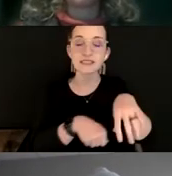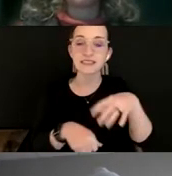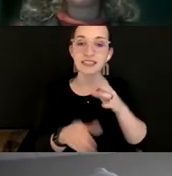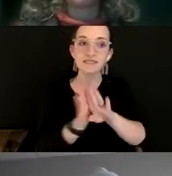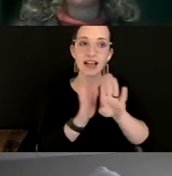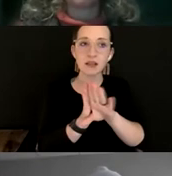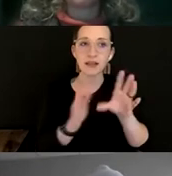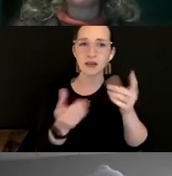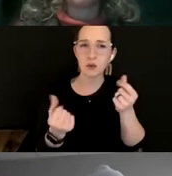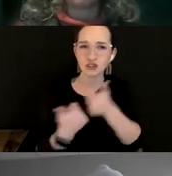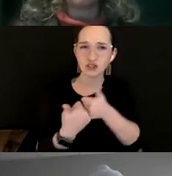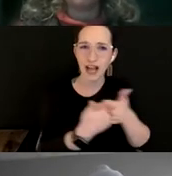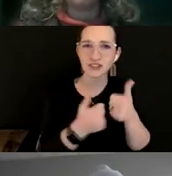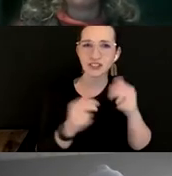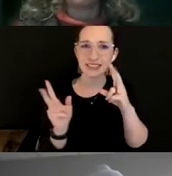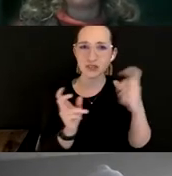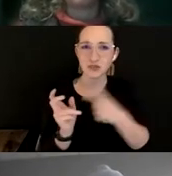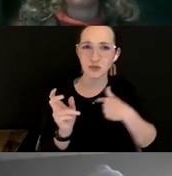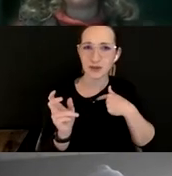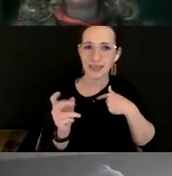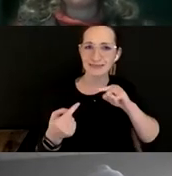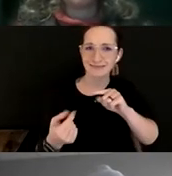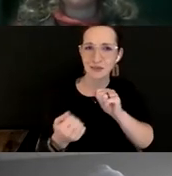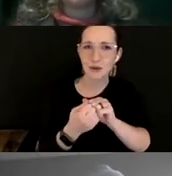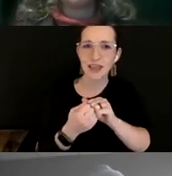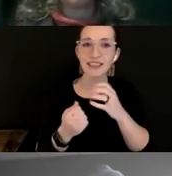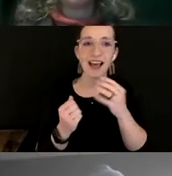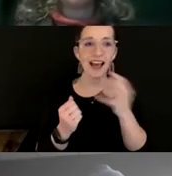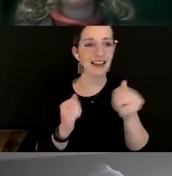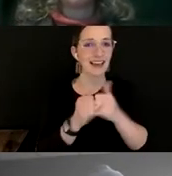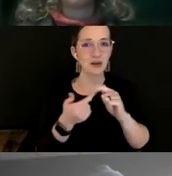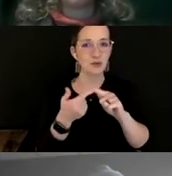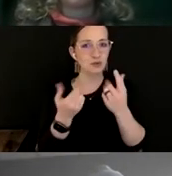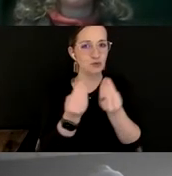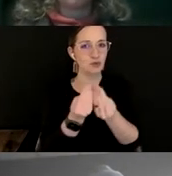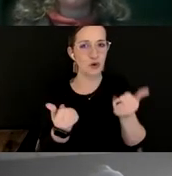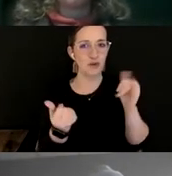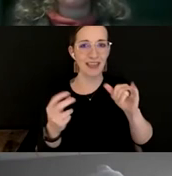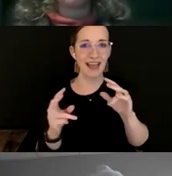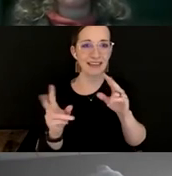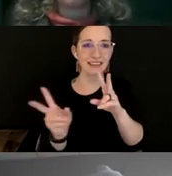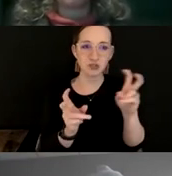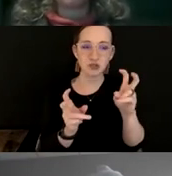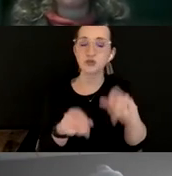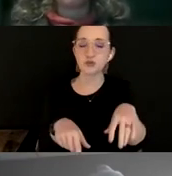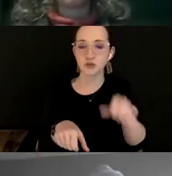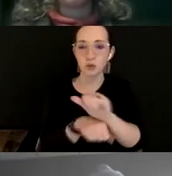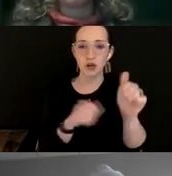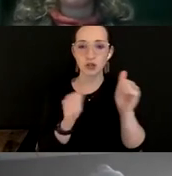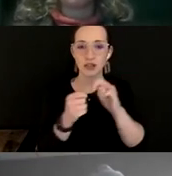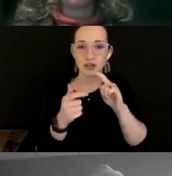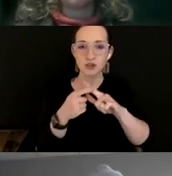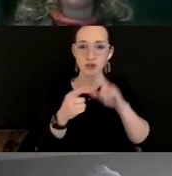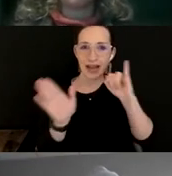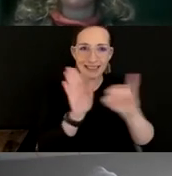grappling with, and more so than that, how do we sort of solve them and work together to identify and solve those? So thank you